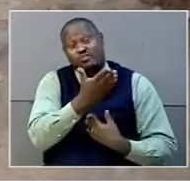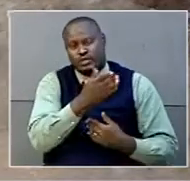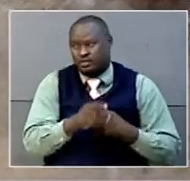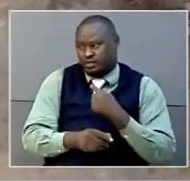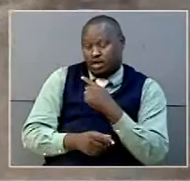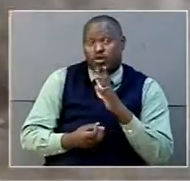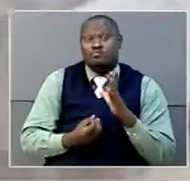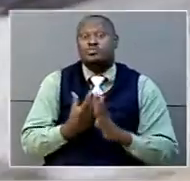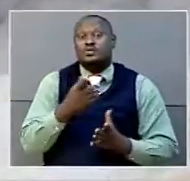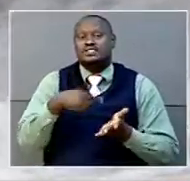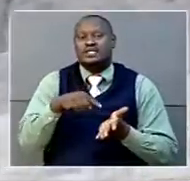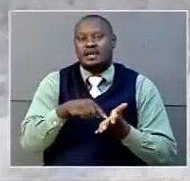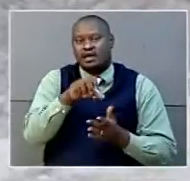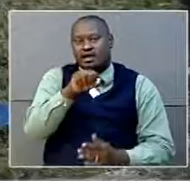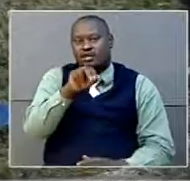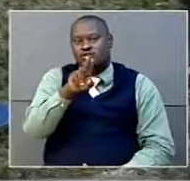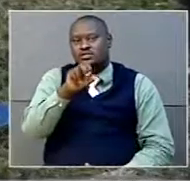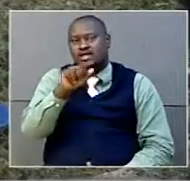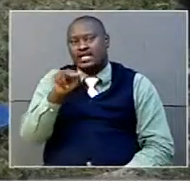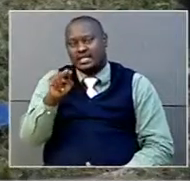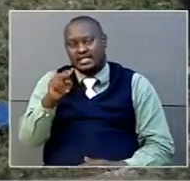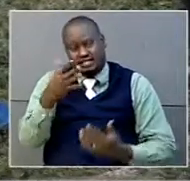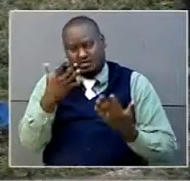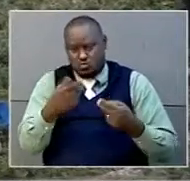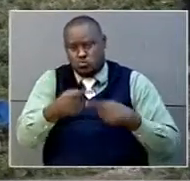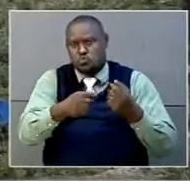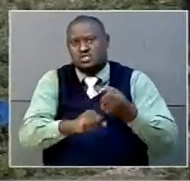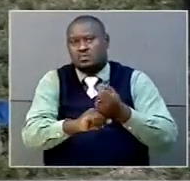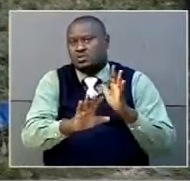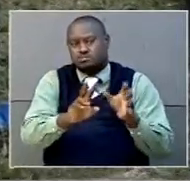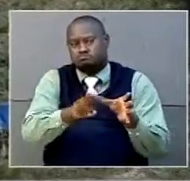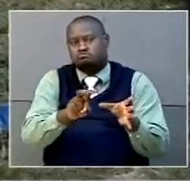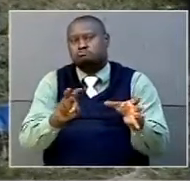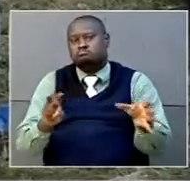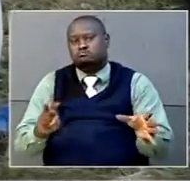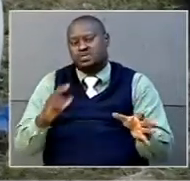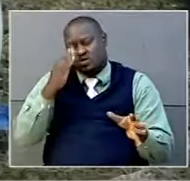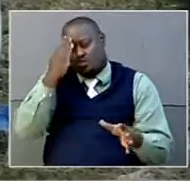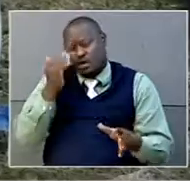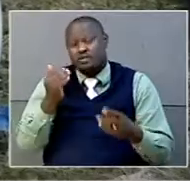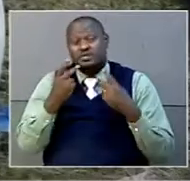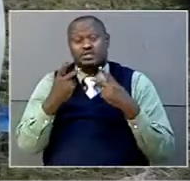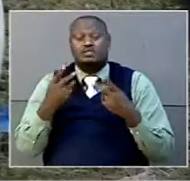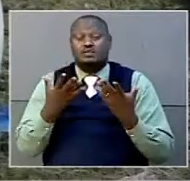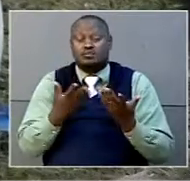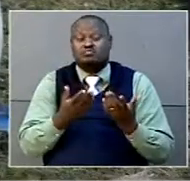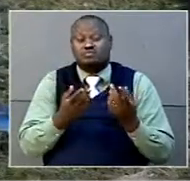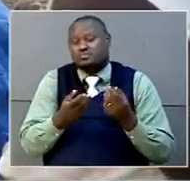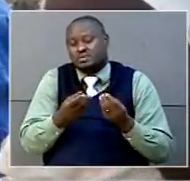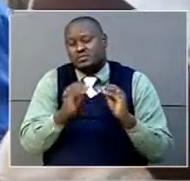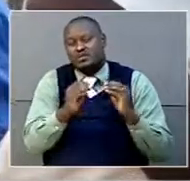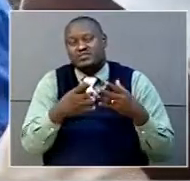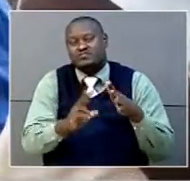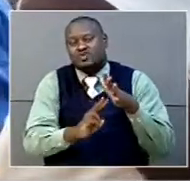financial of the center, Susan Gazadan, is withdrawing support to a place where some have overtime obtained vocational skills.